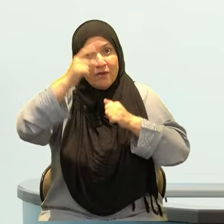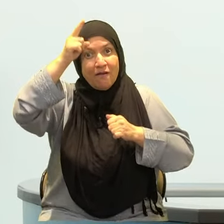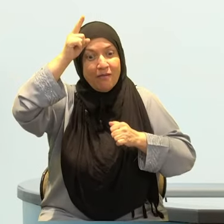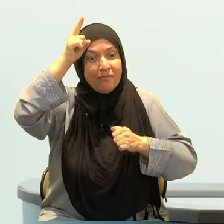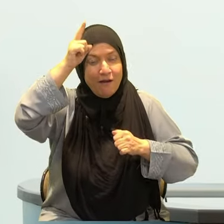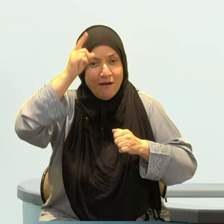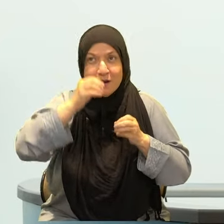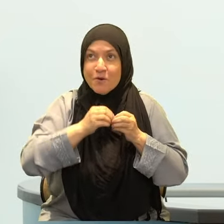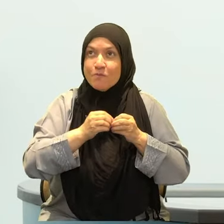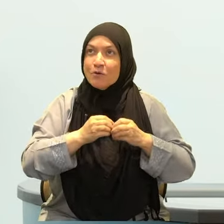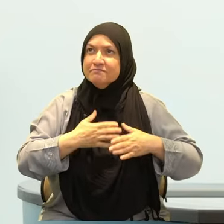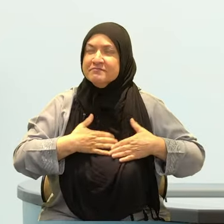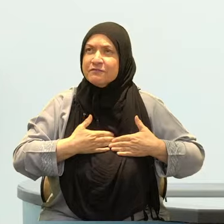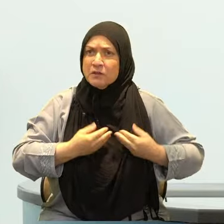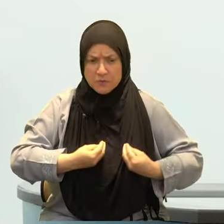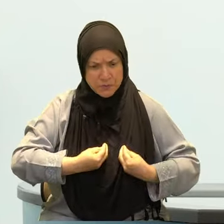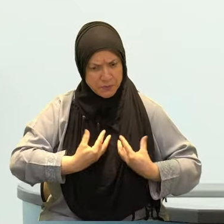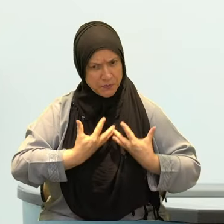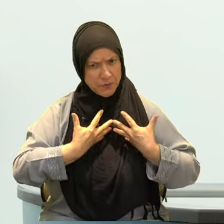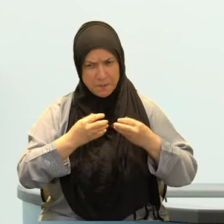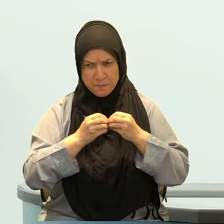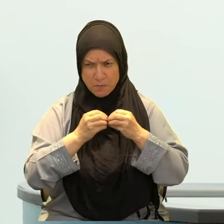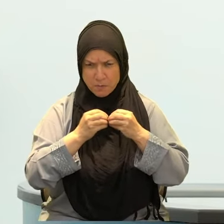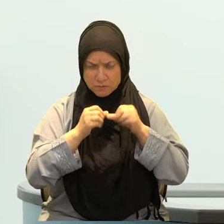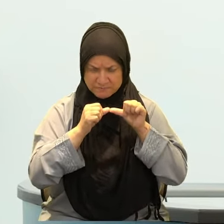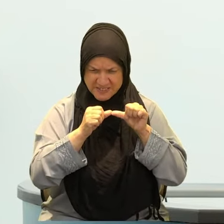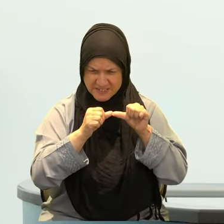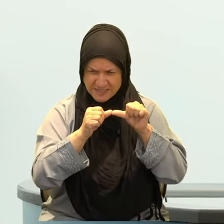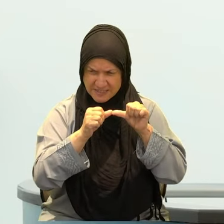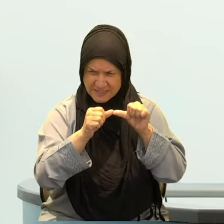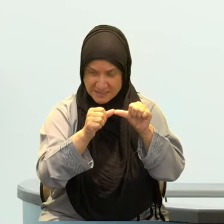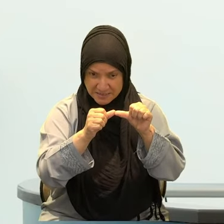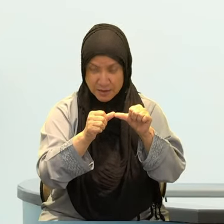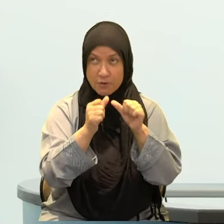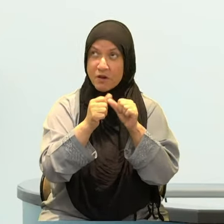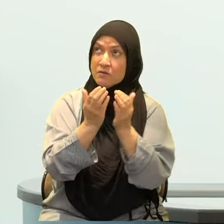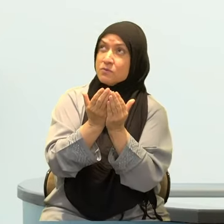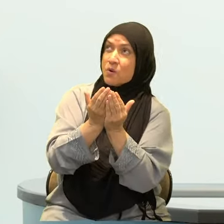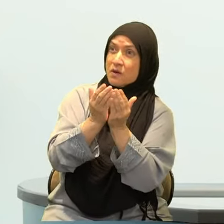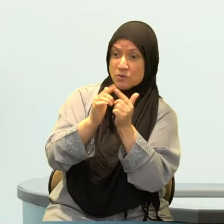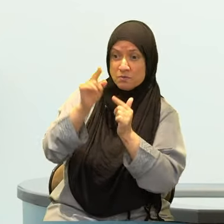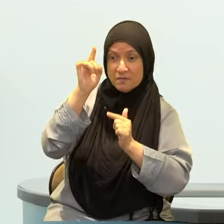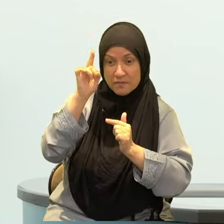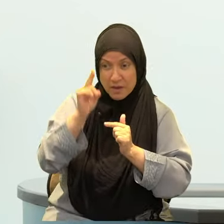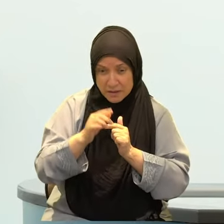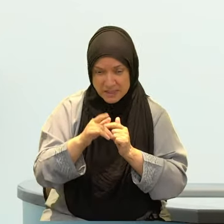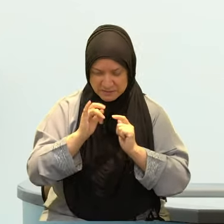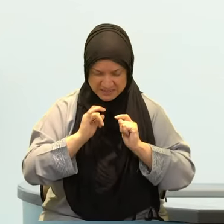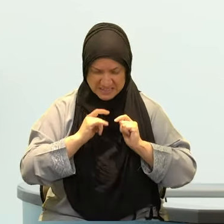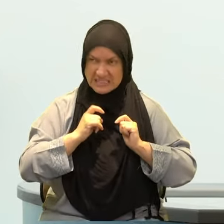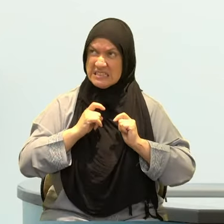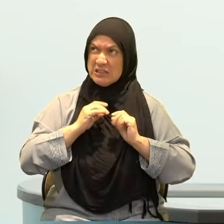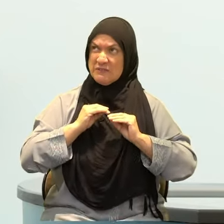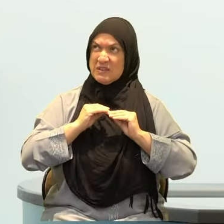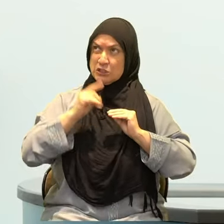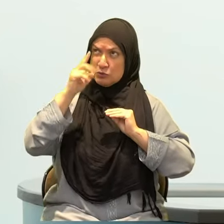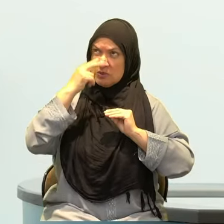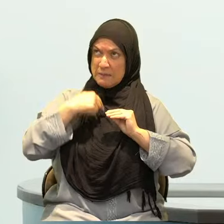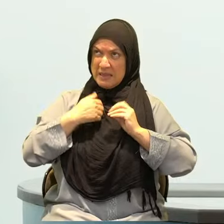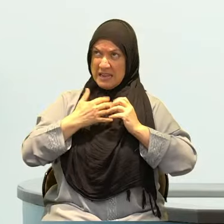worship him and more willing to rectify ourselves Allahumma ameen I say this and I say that it Allahumma ameen and say it and